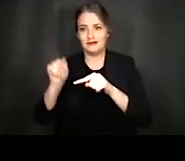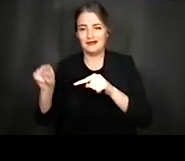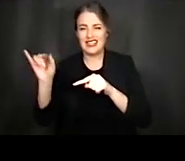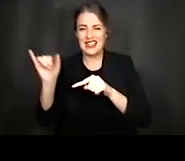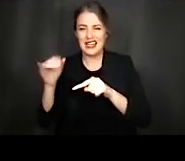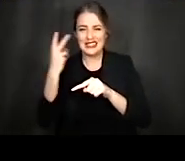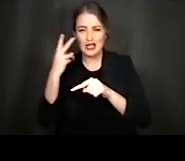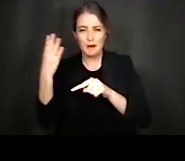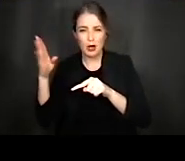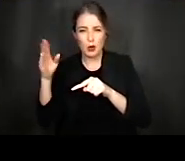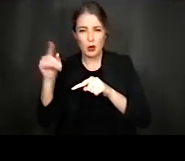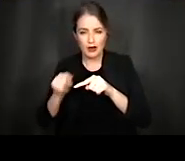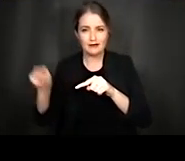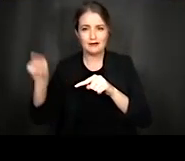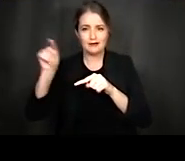arrows here.